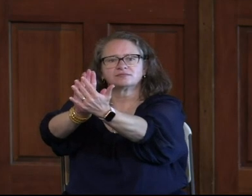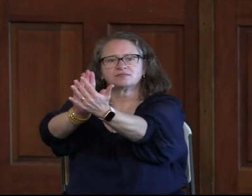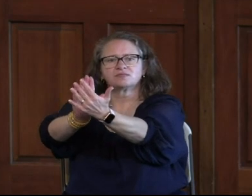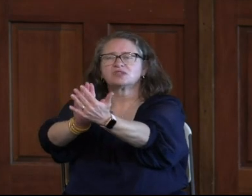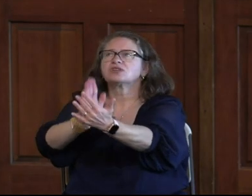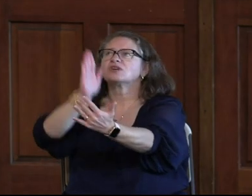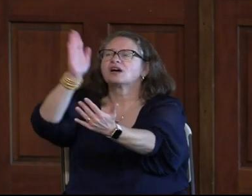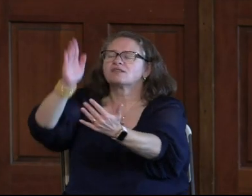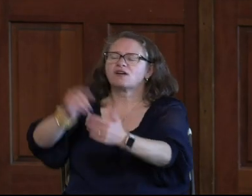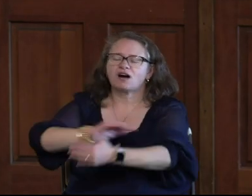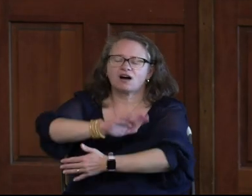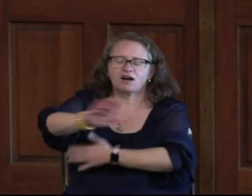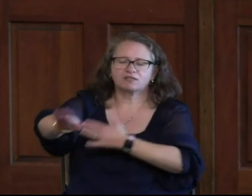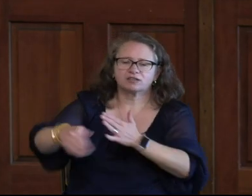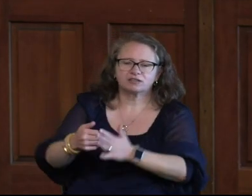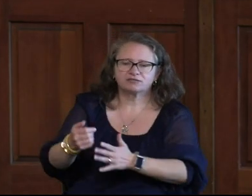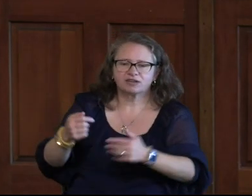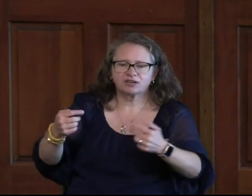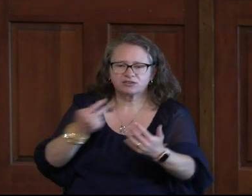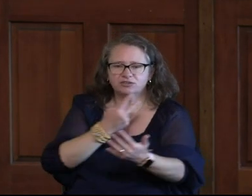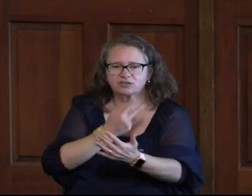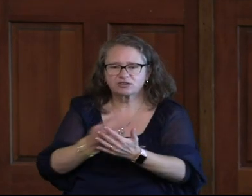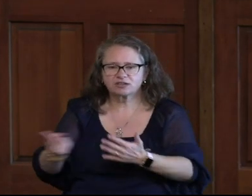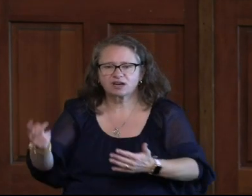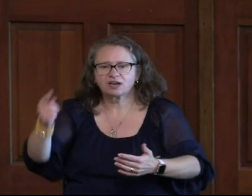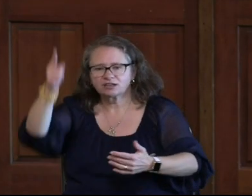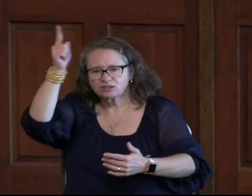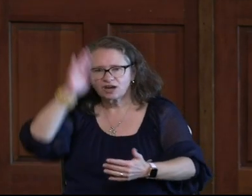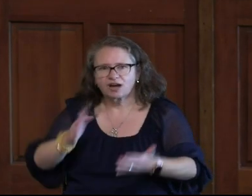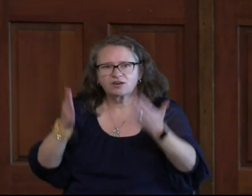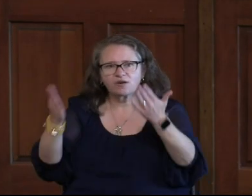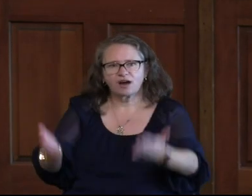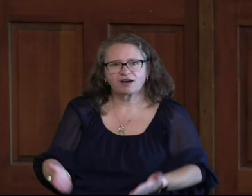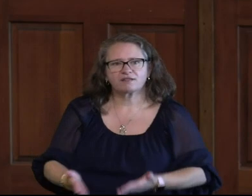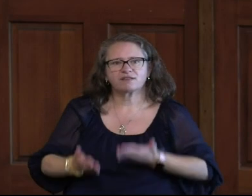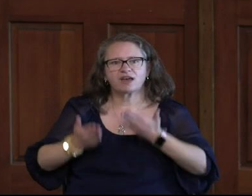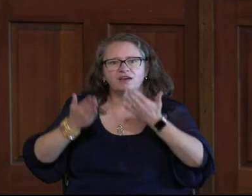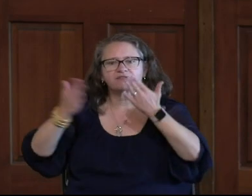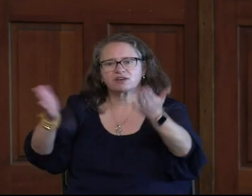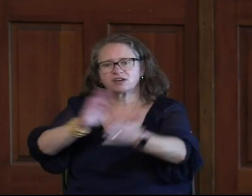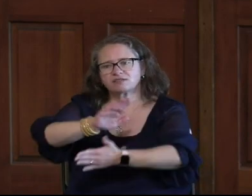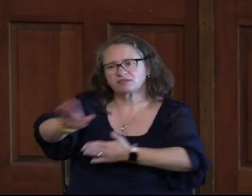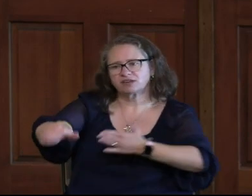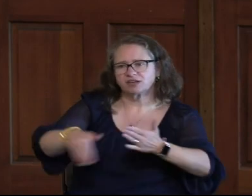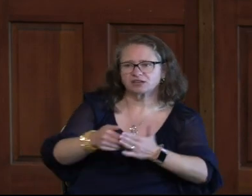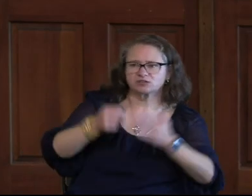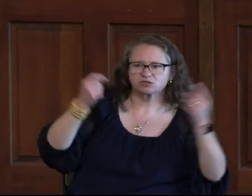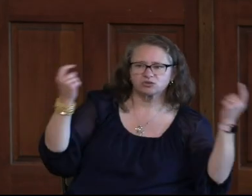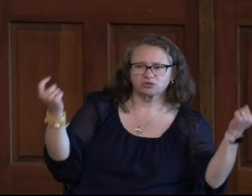You'll have every failure, God You'll have every victory